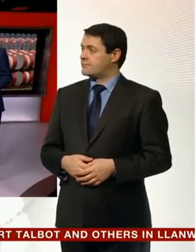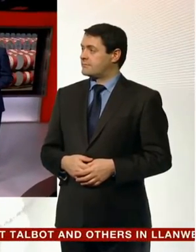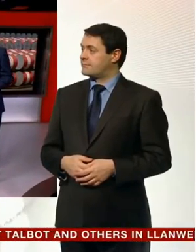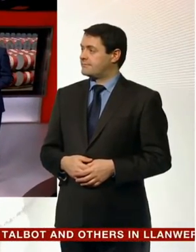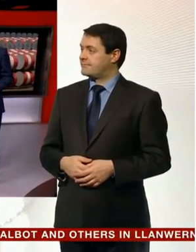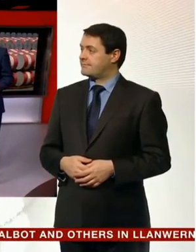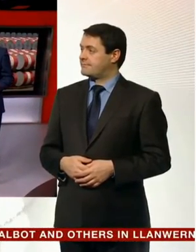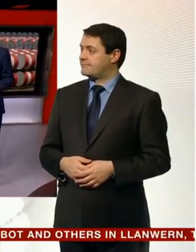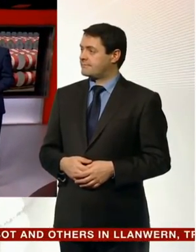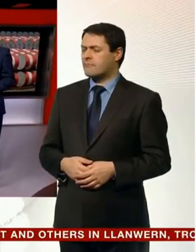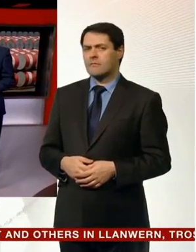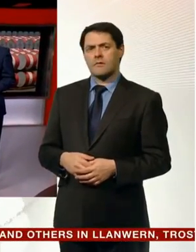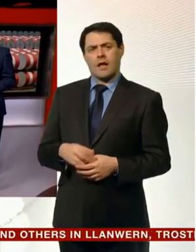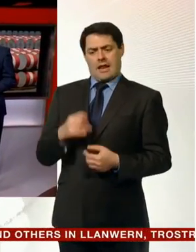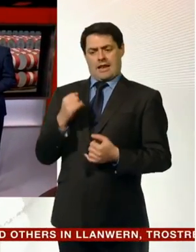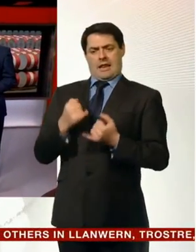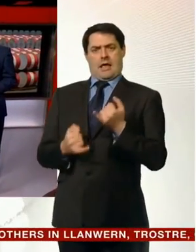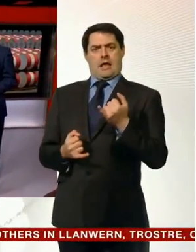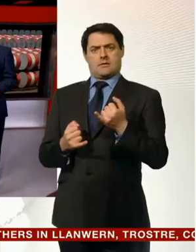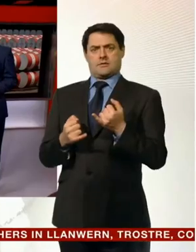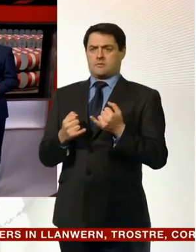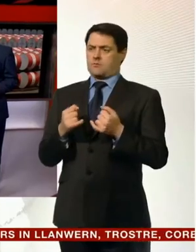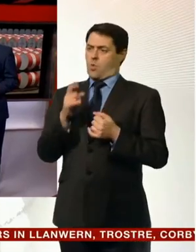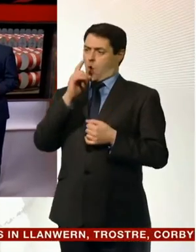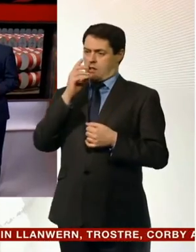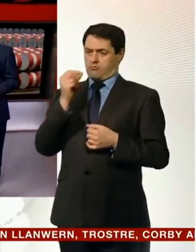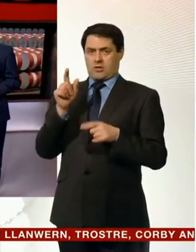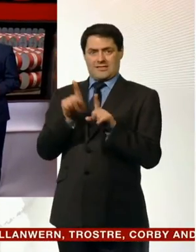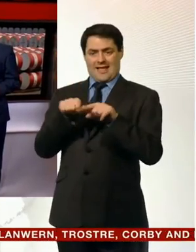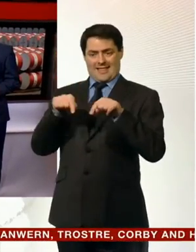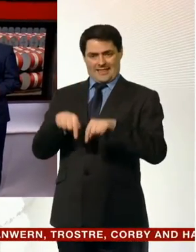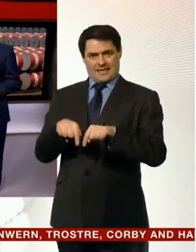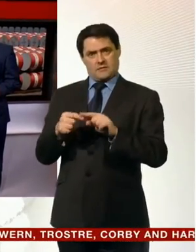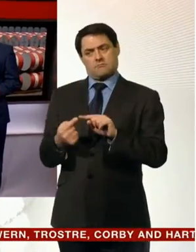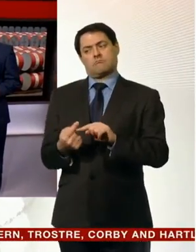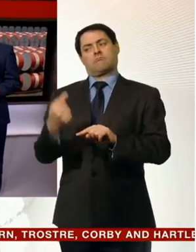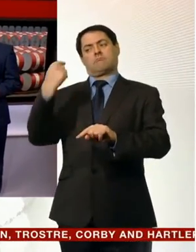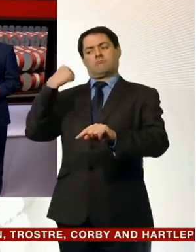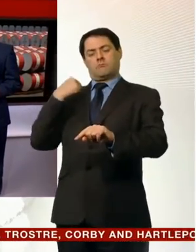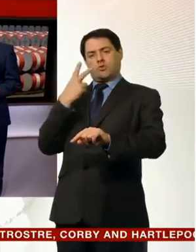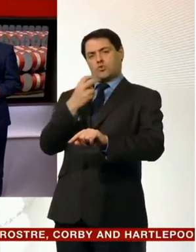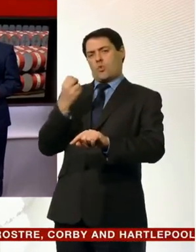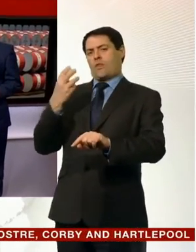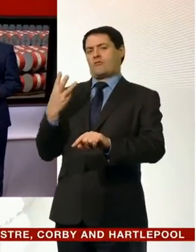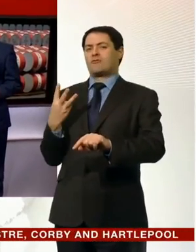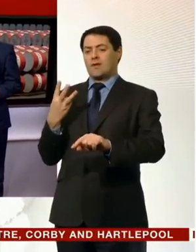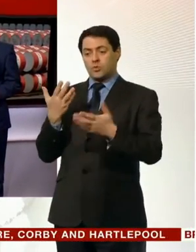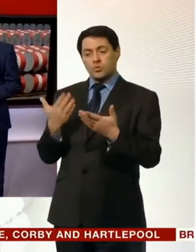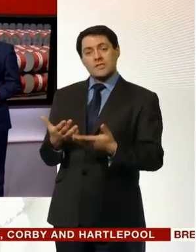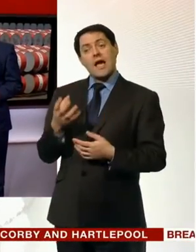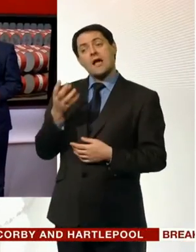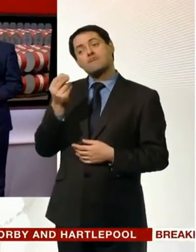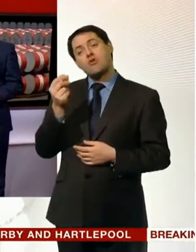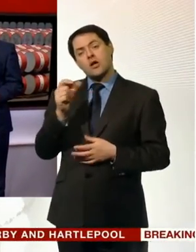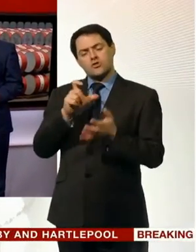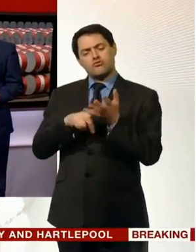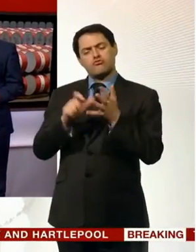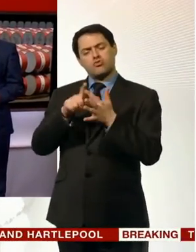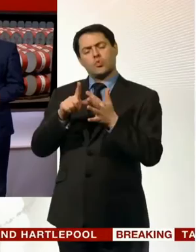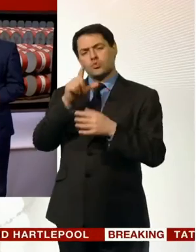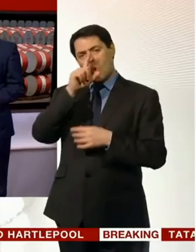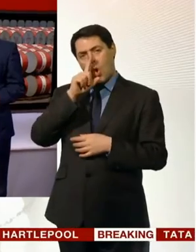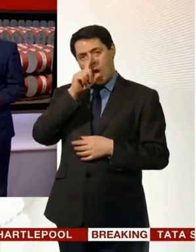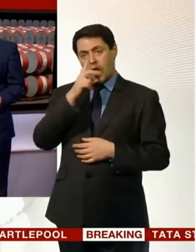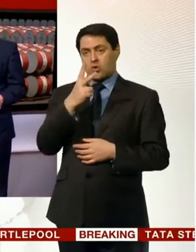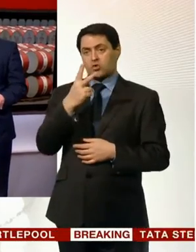not since 2003 have oil prices been this low today the price of a barrel of crude oil fell to below $28 thanks